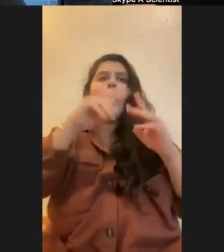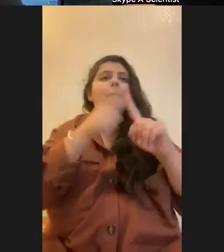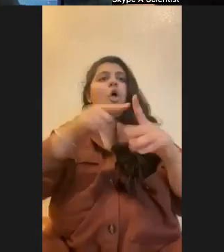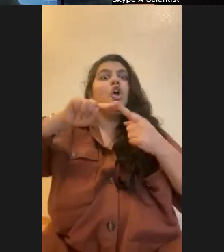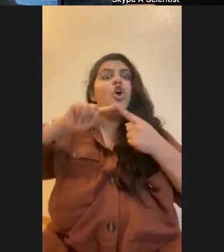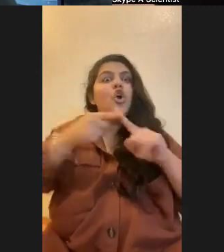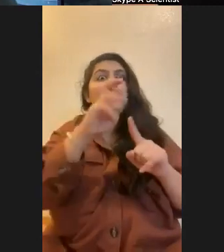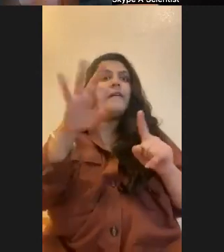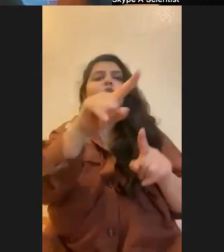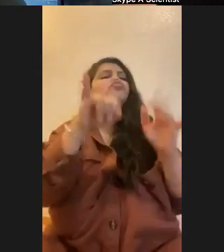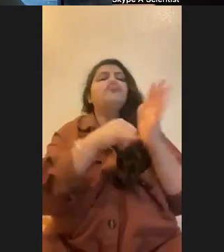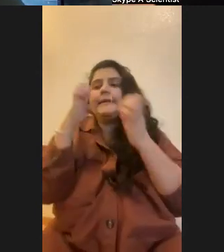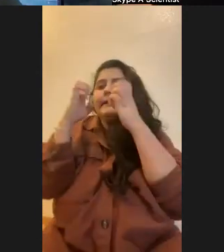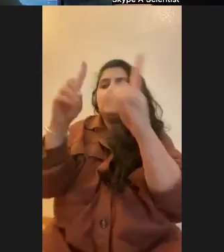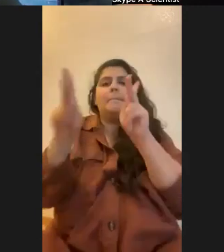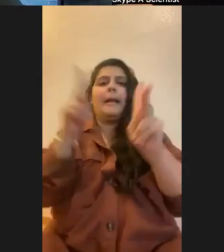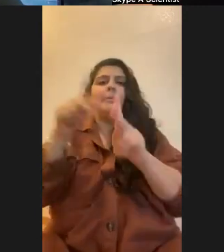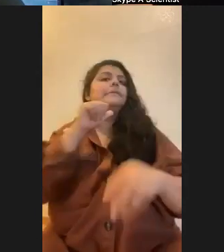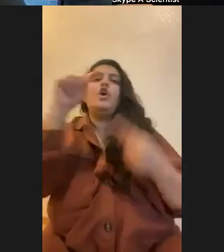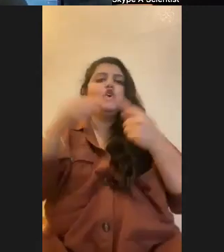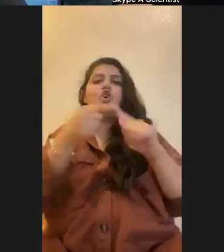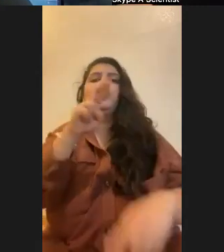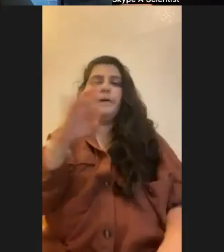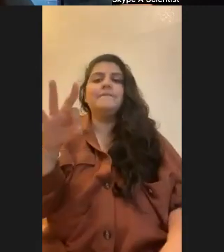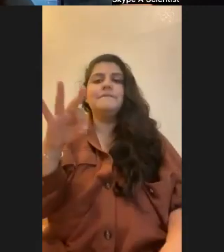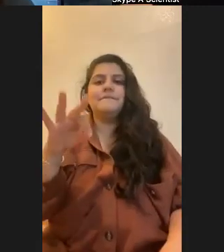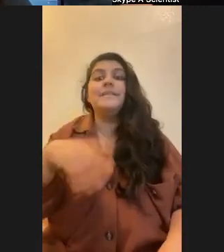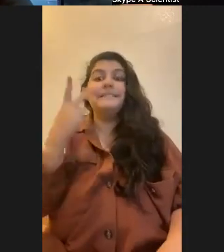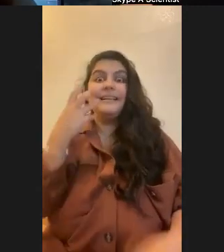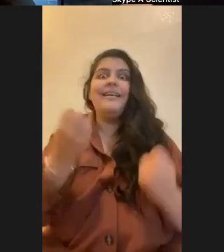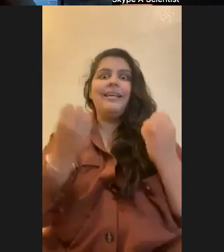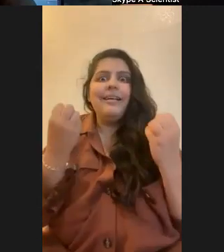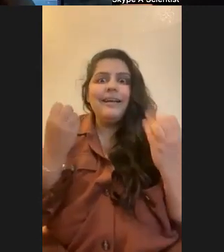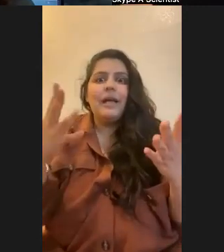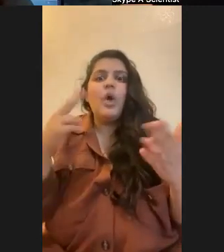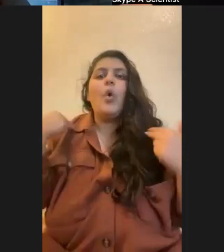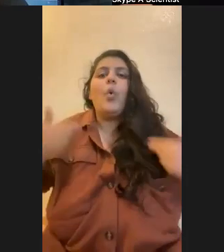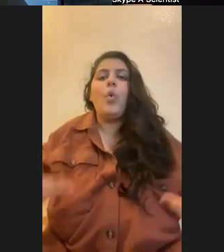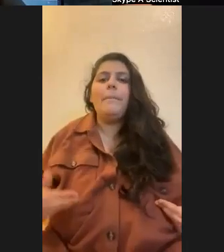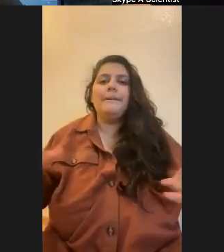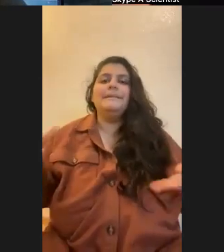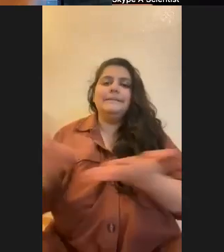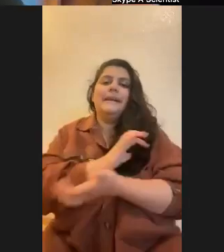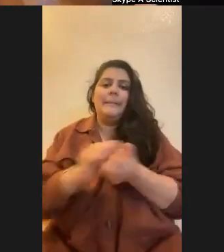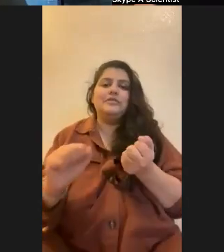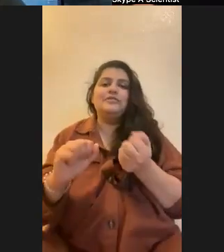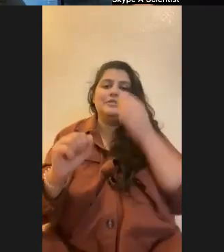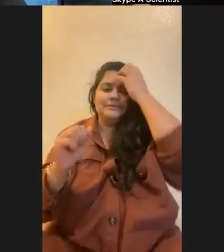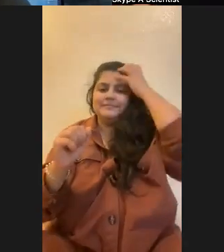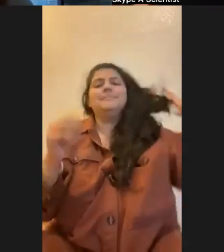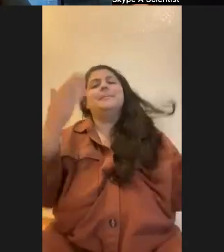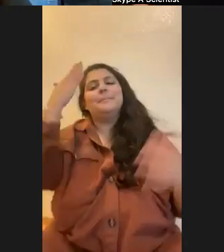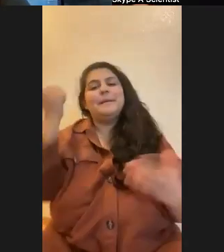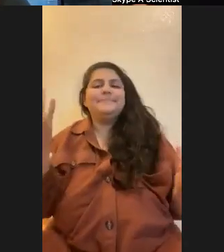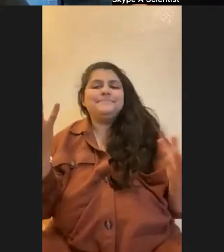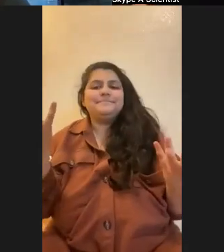not hurt the reef. Cause that's something we do see a lot is human damage to reefs because just it's